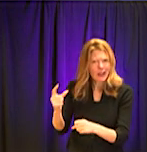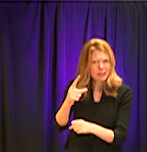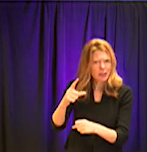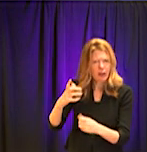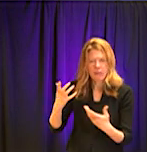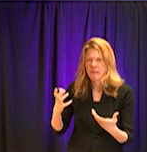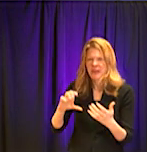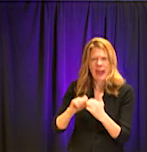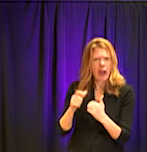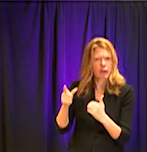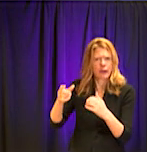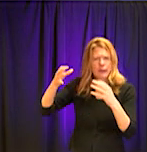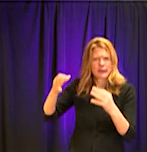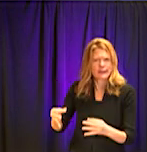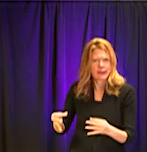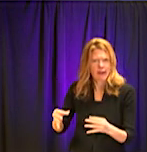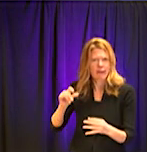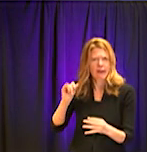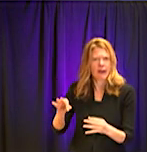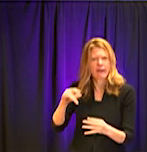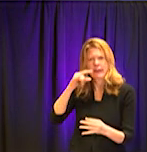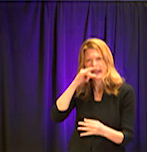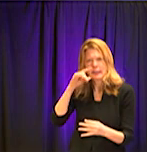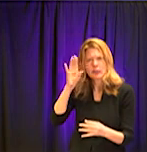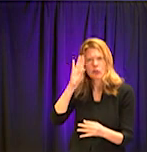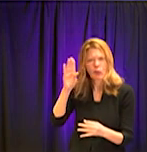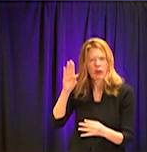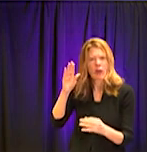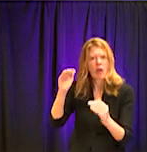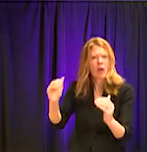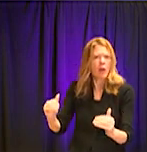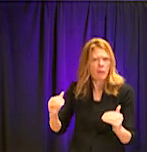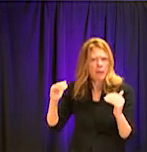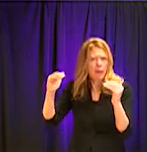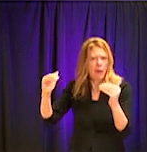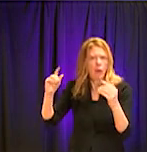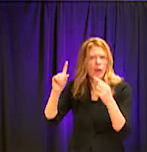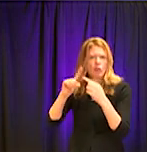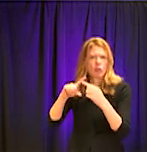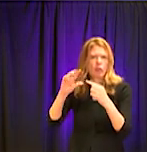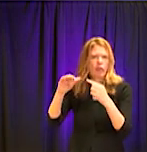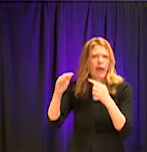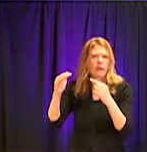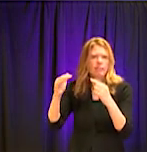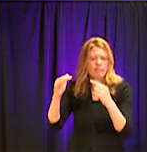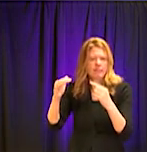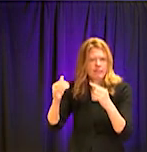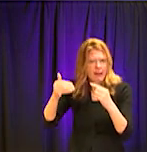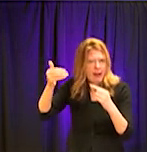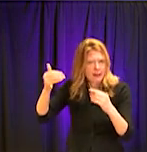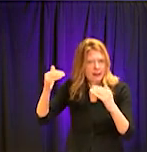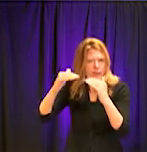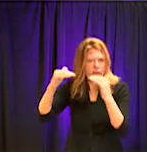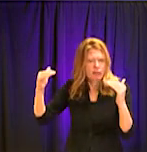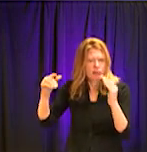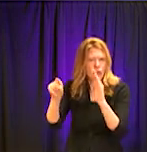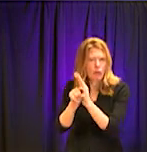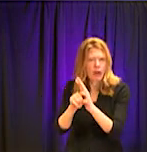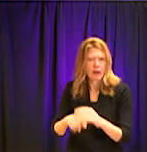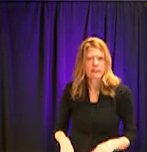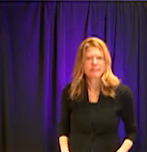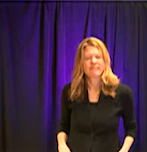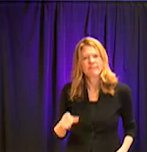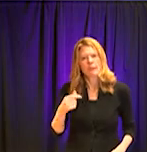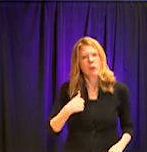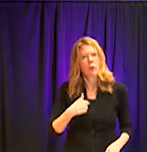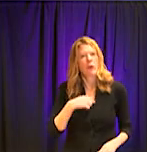That decision will made, will be made under the guidance of the Georgia department of education. As I stated earlier this week, um, the